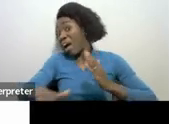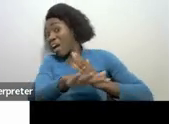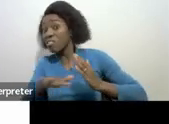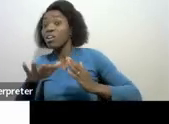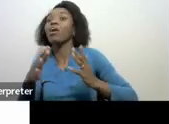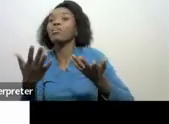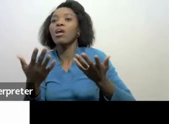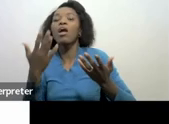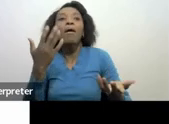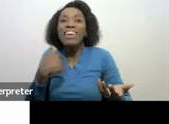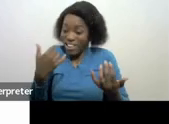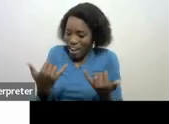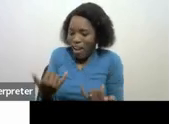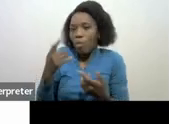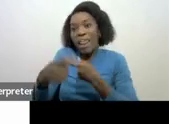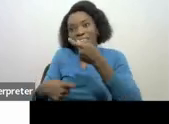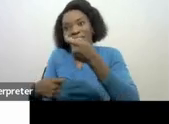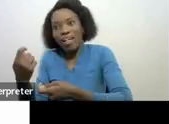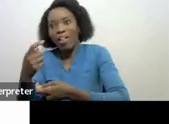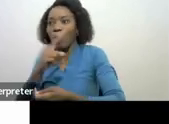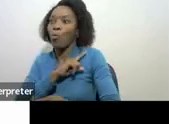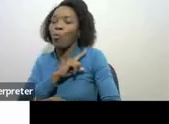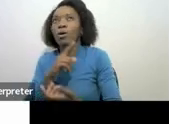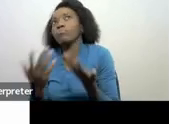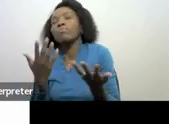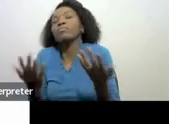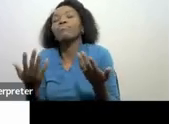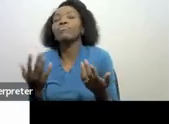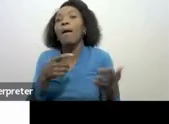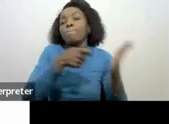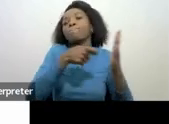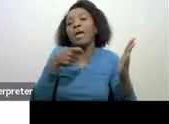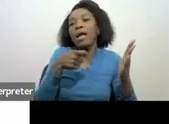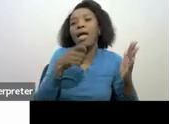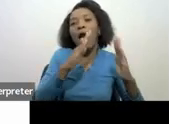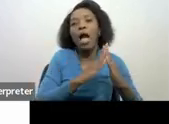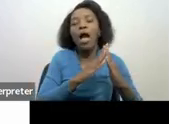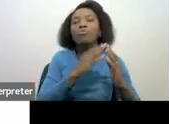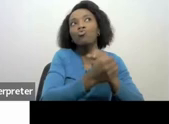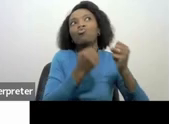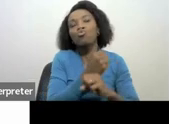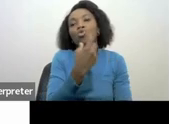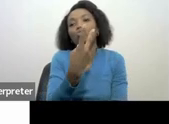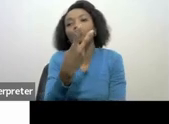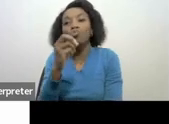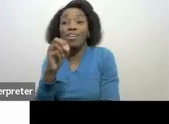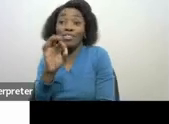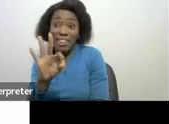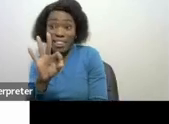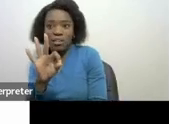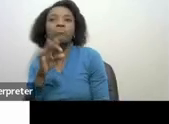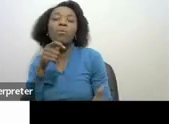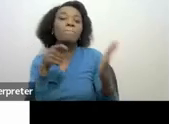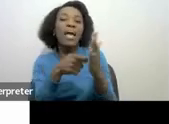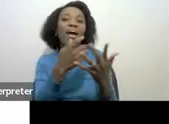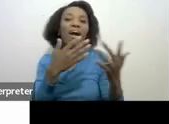certain circumstances and then let's say previously you bought your house in 2003 you bought it for 1.3 million and